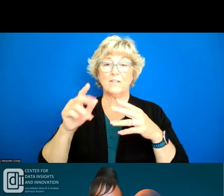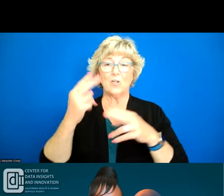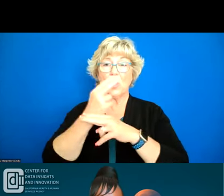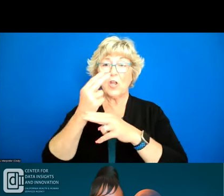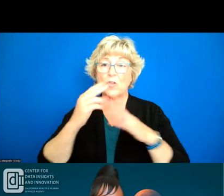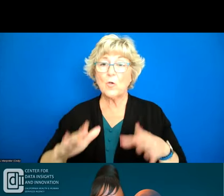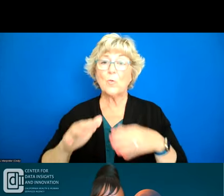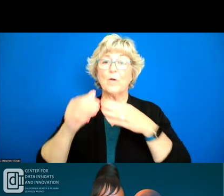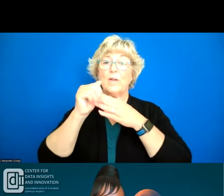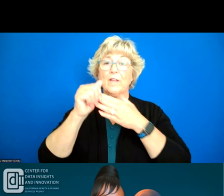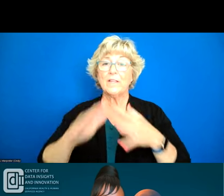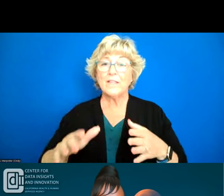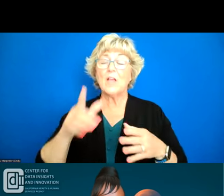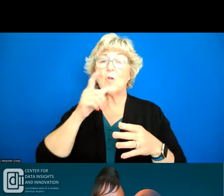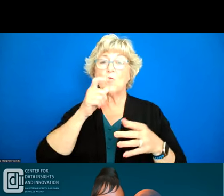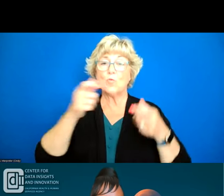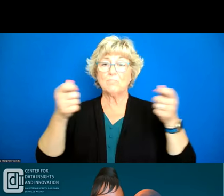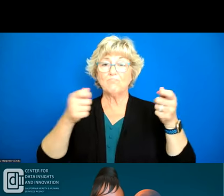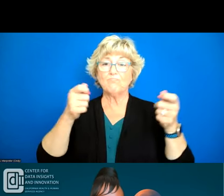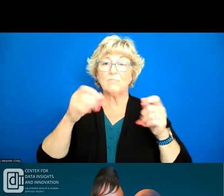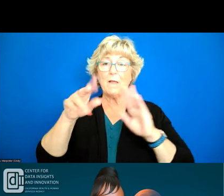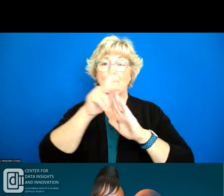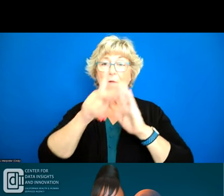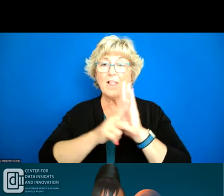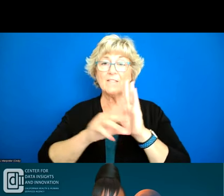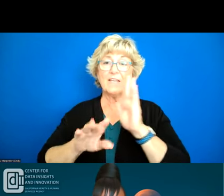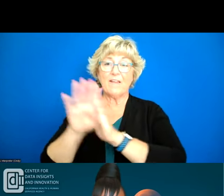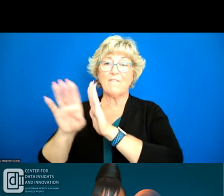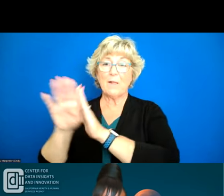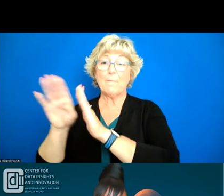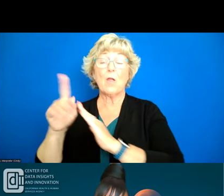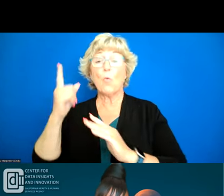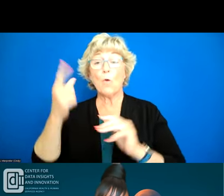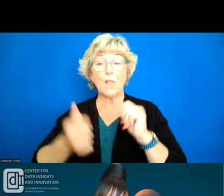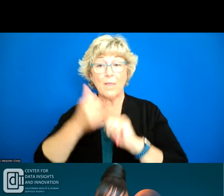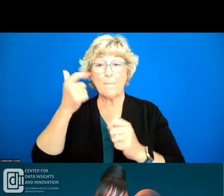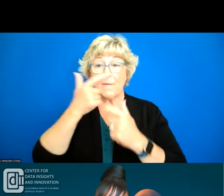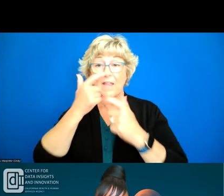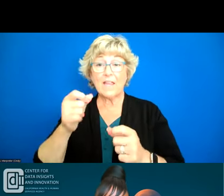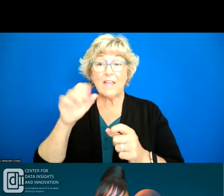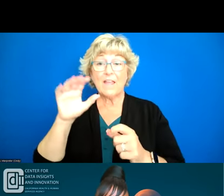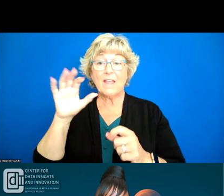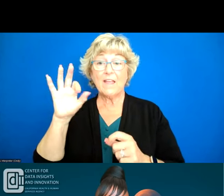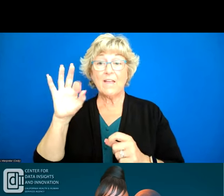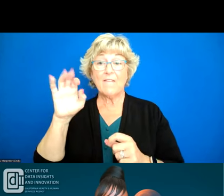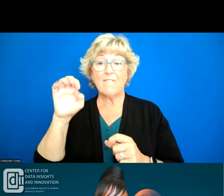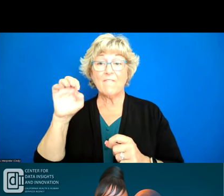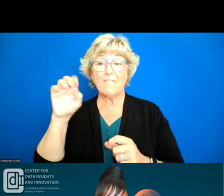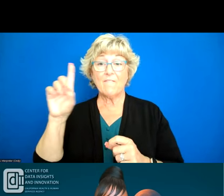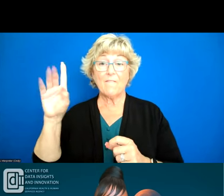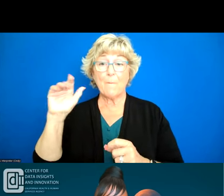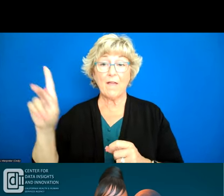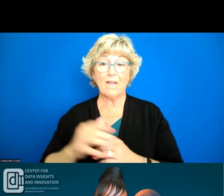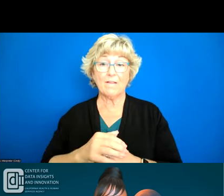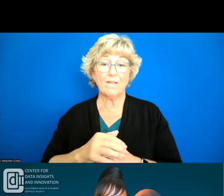programs and policy development um i think one of the most interesting feedback loops that we received is is the